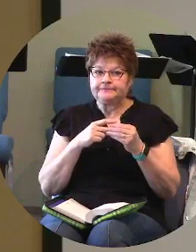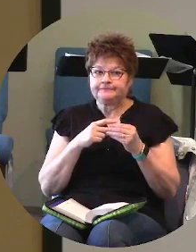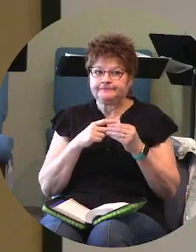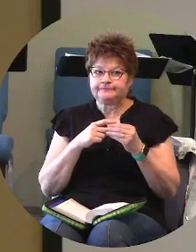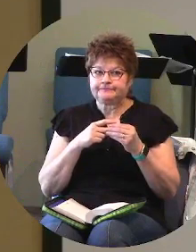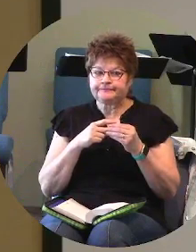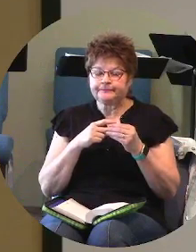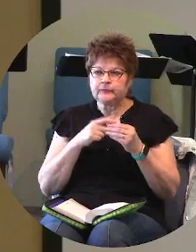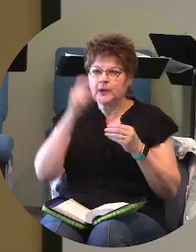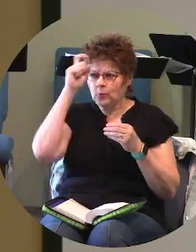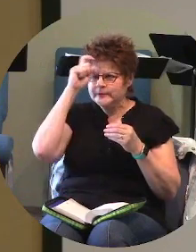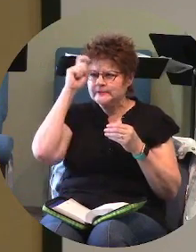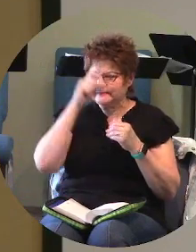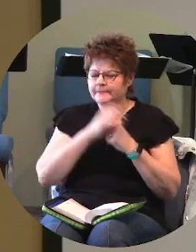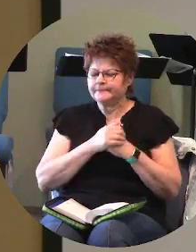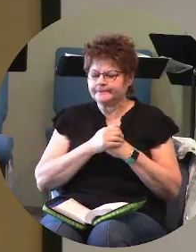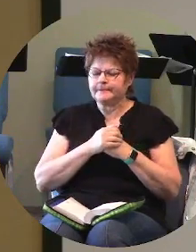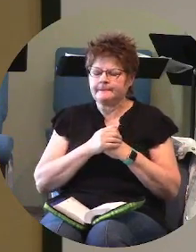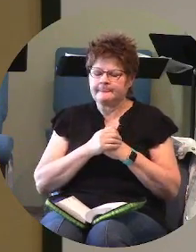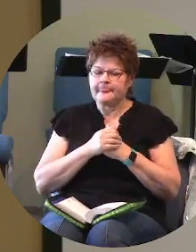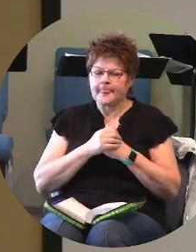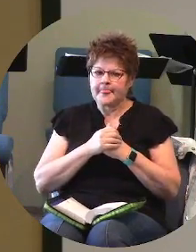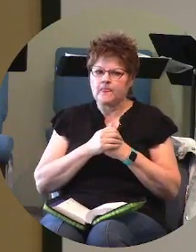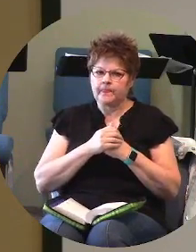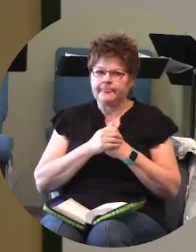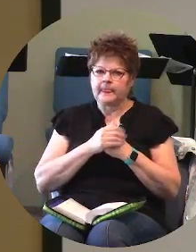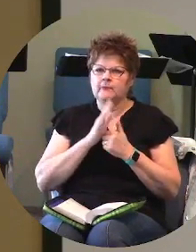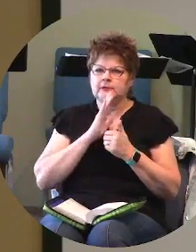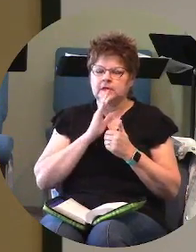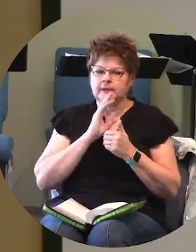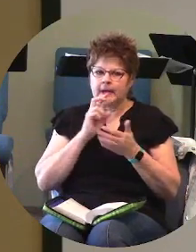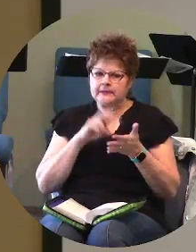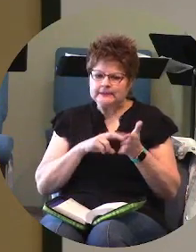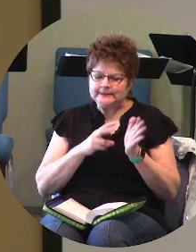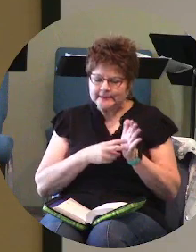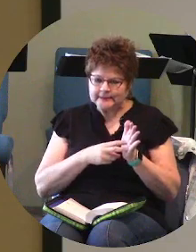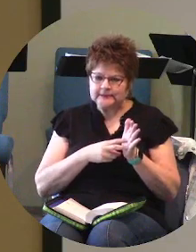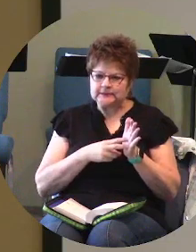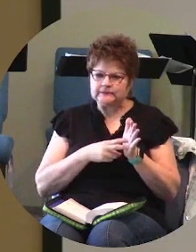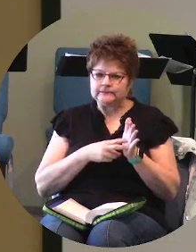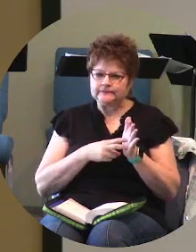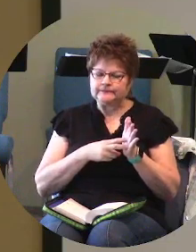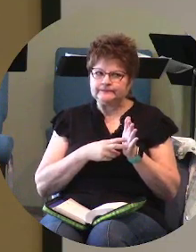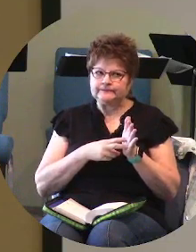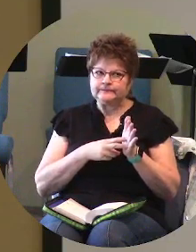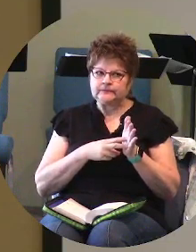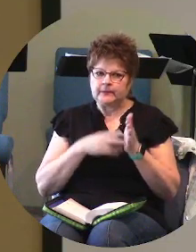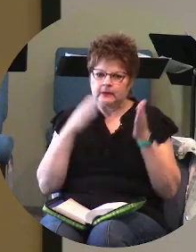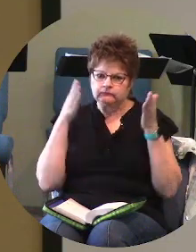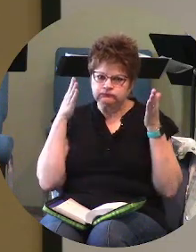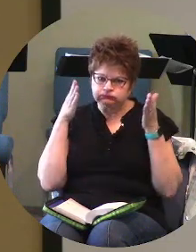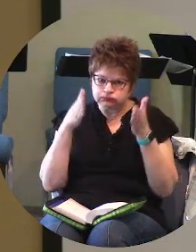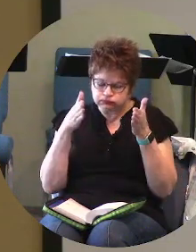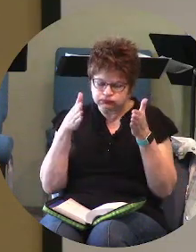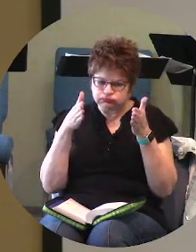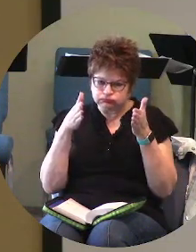about wisdom we're going to talk about intention we're going to talk about about focus